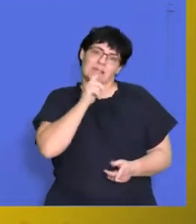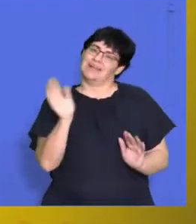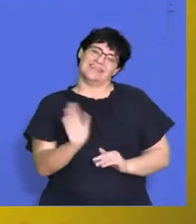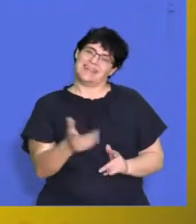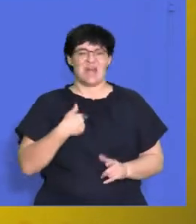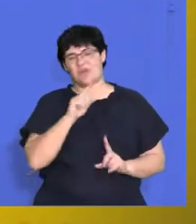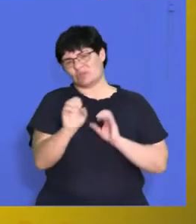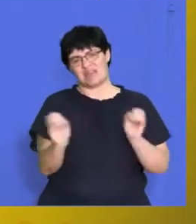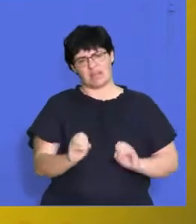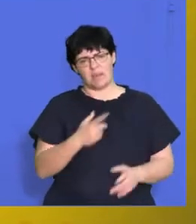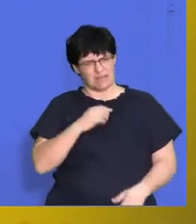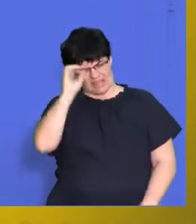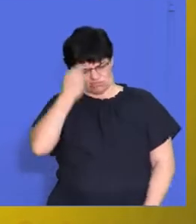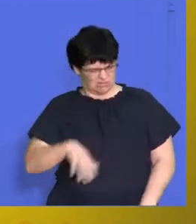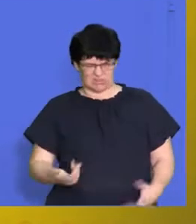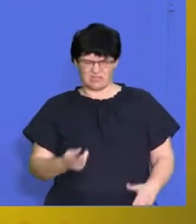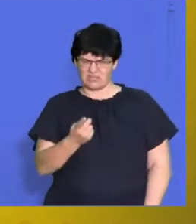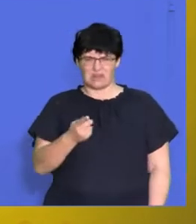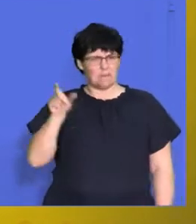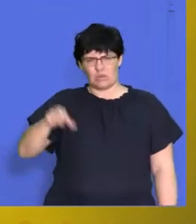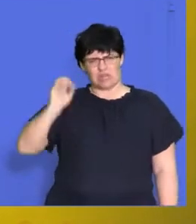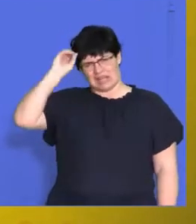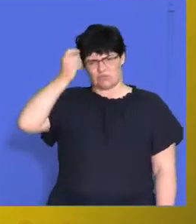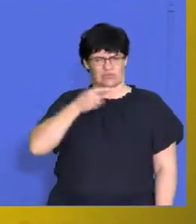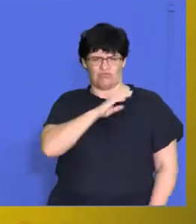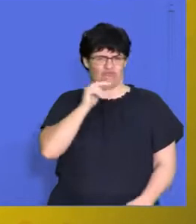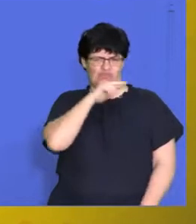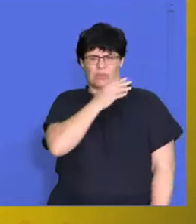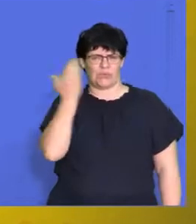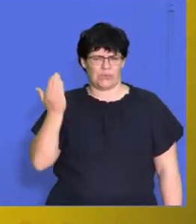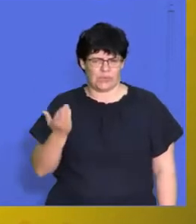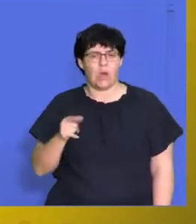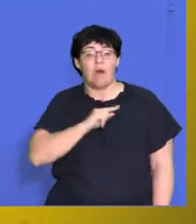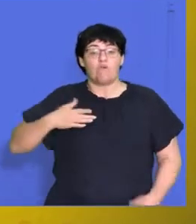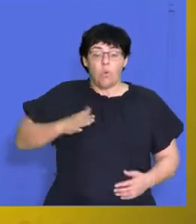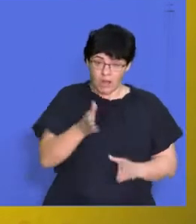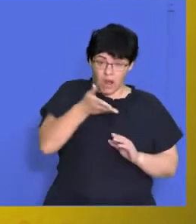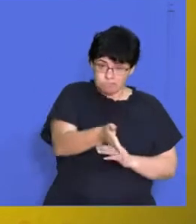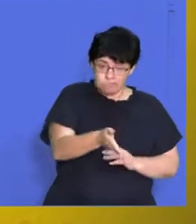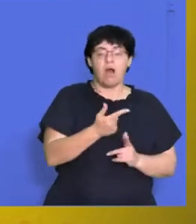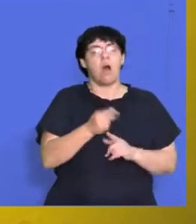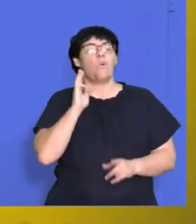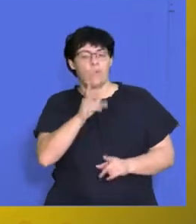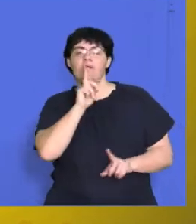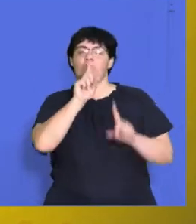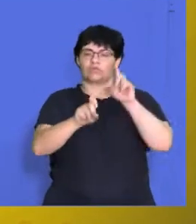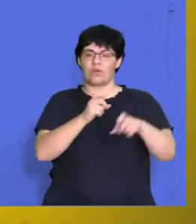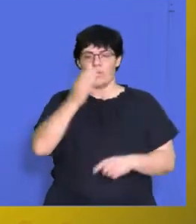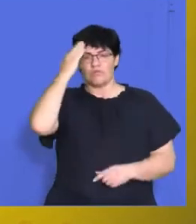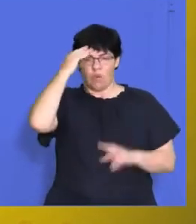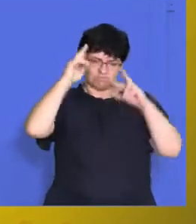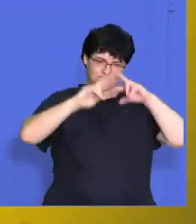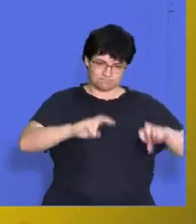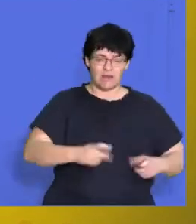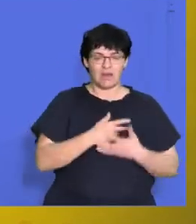show an interest, the interviewer is going to be like, well, this person doesn't want to be here. Because if they wanted to be here, they would know a lot more about what's